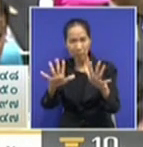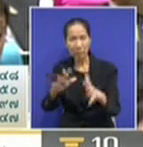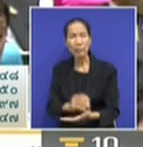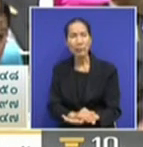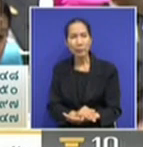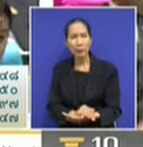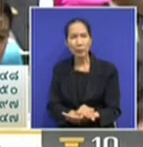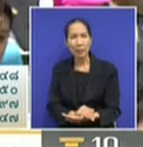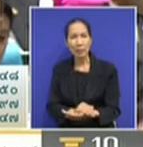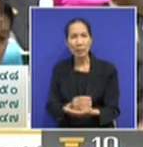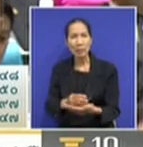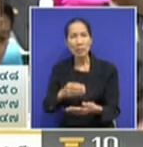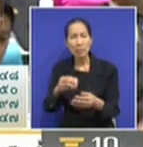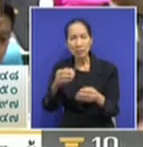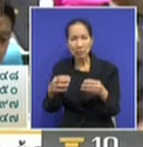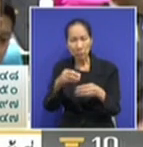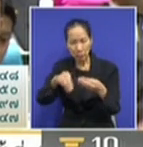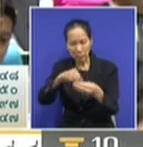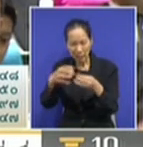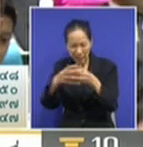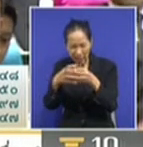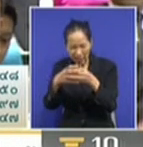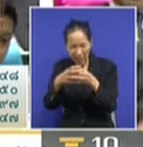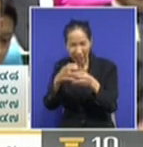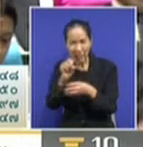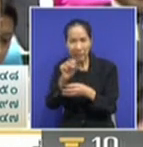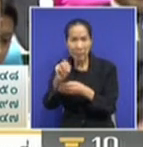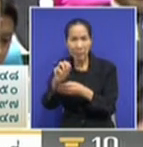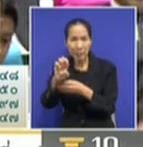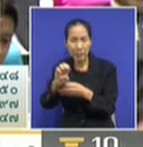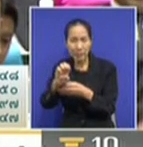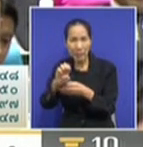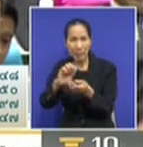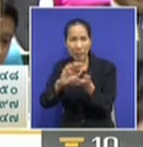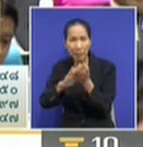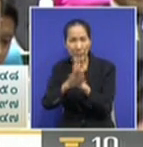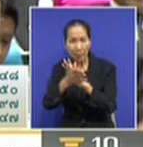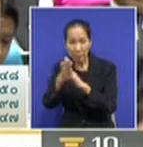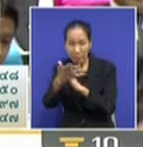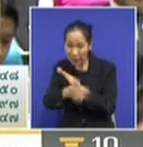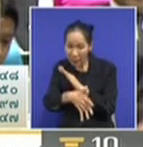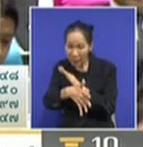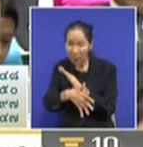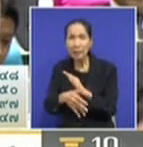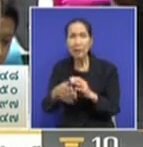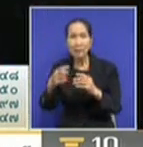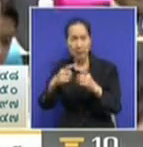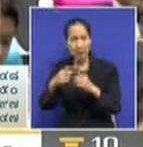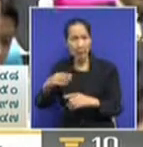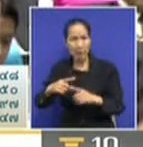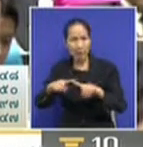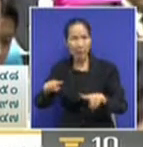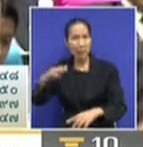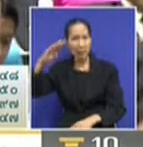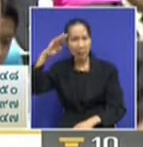really convey their message, especially the criticism of General Pajut Chan-no-Cha,